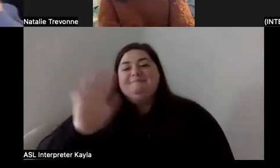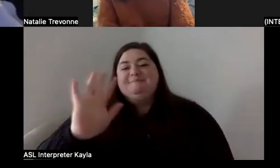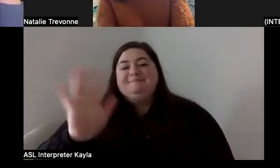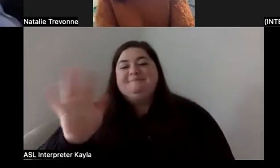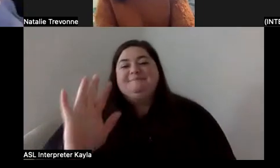everyone.